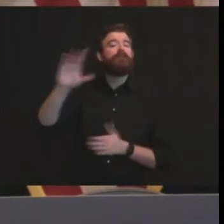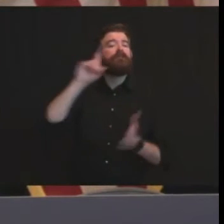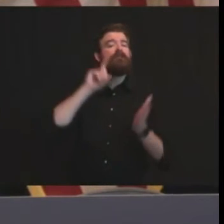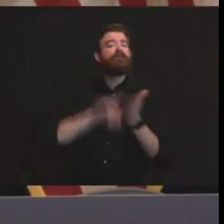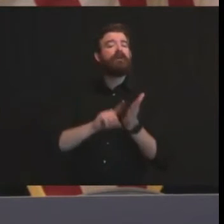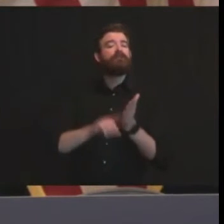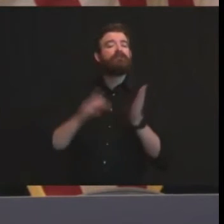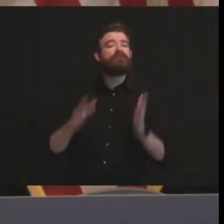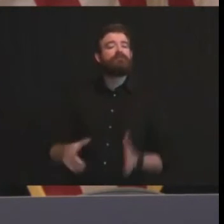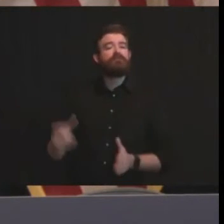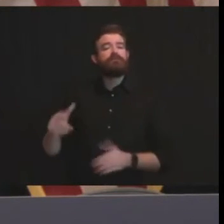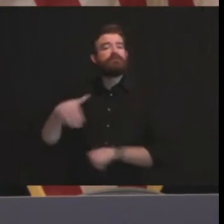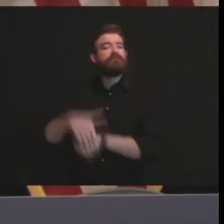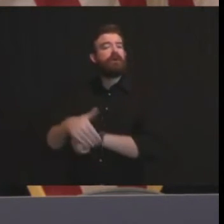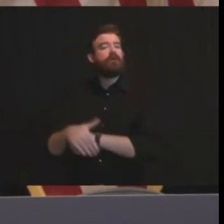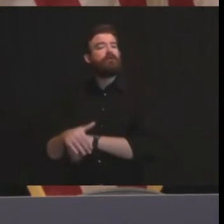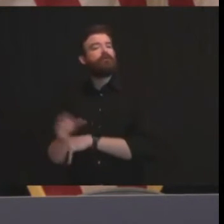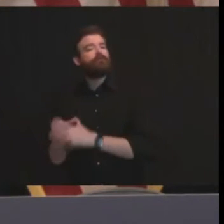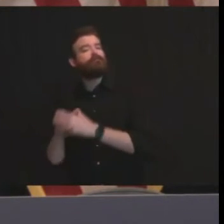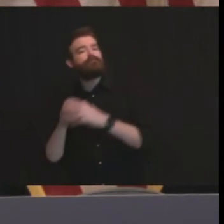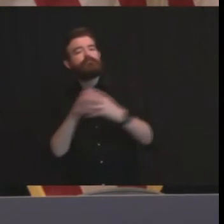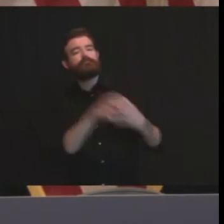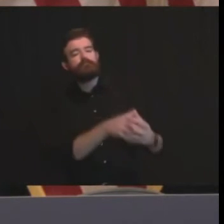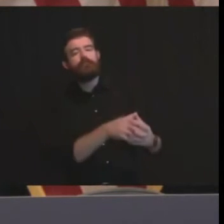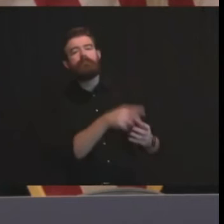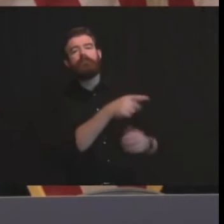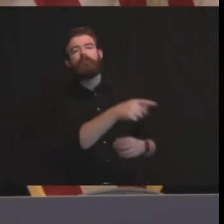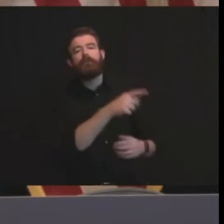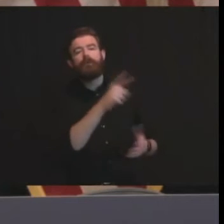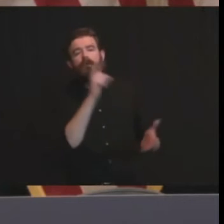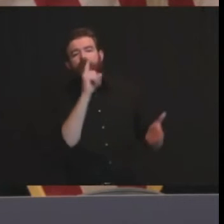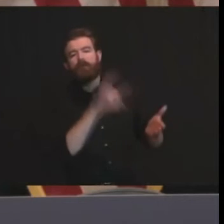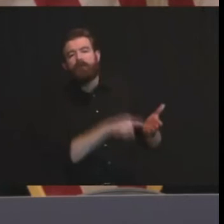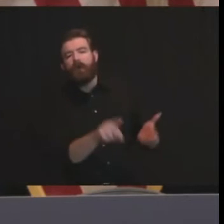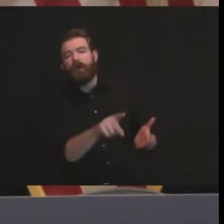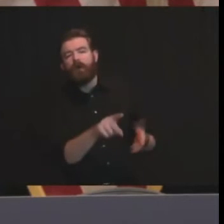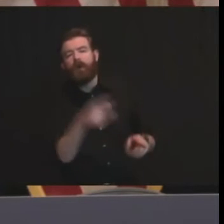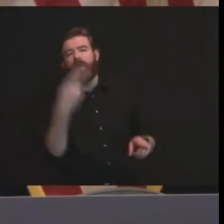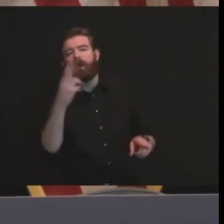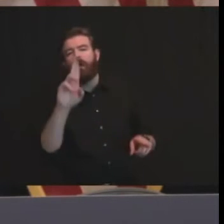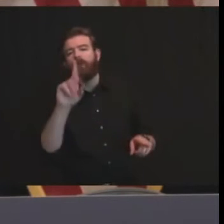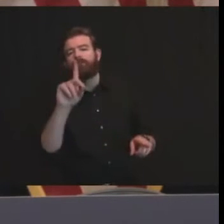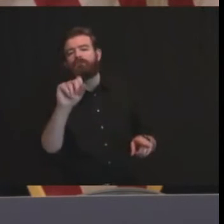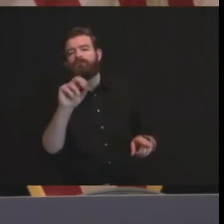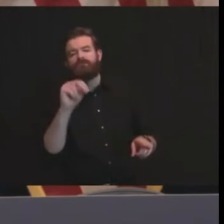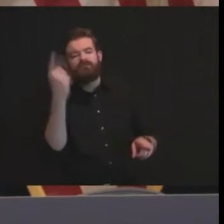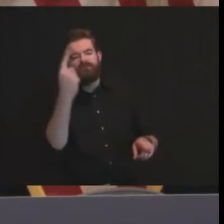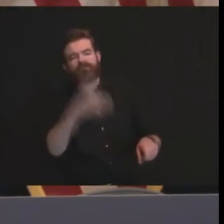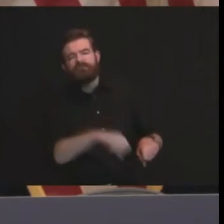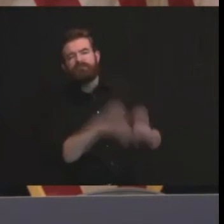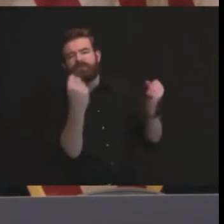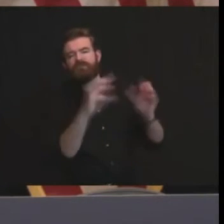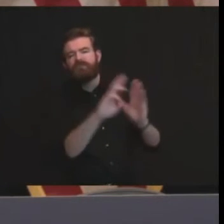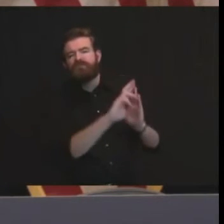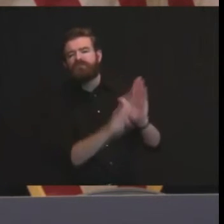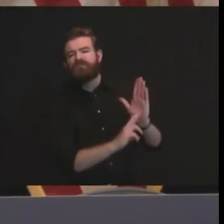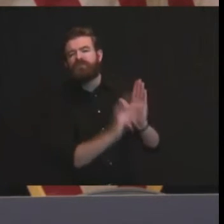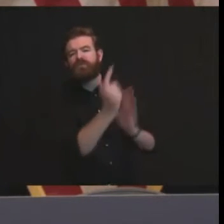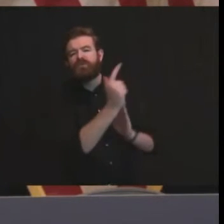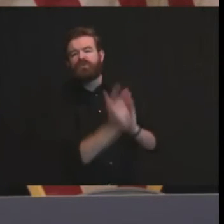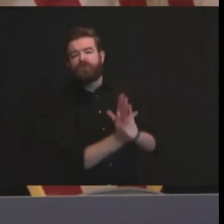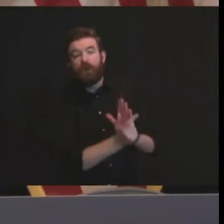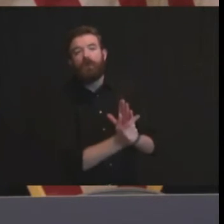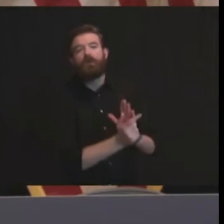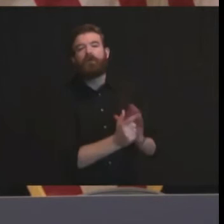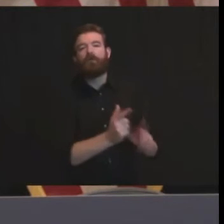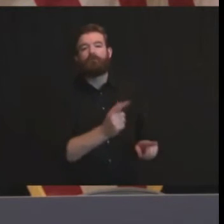night on compliance inspections in uh hudson county they visited uh 51 licensed establishments